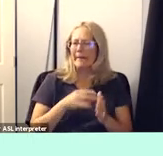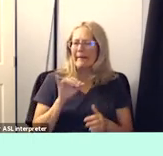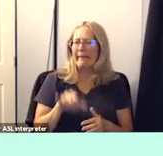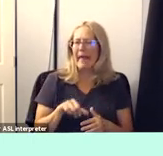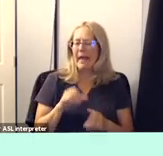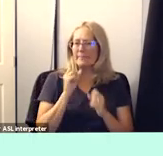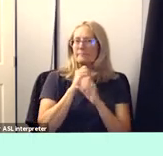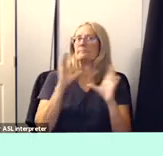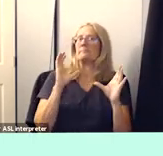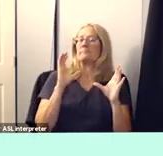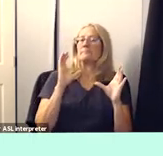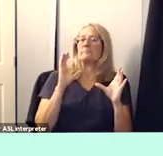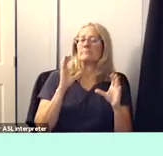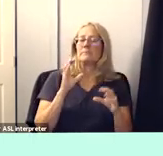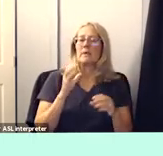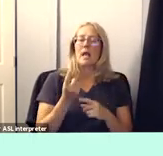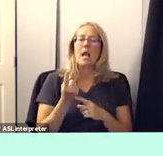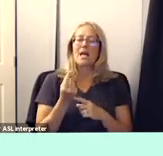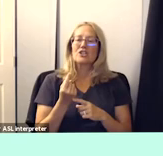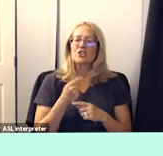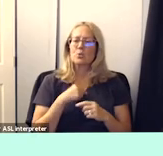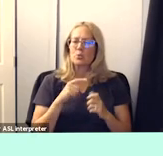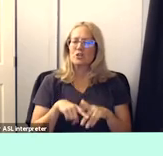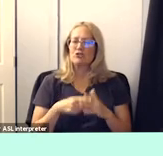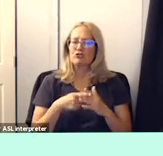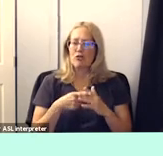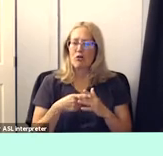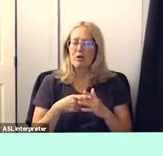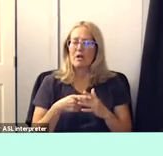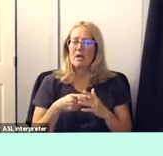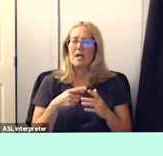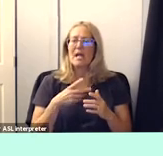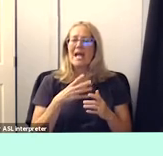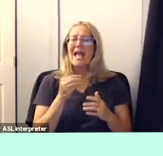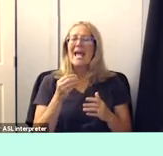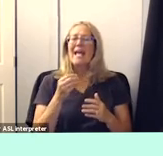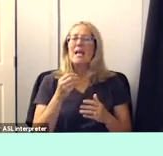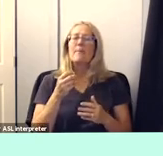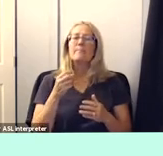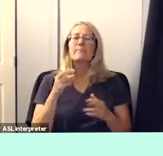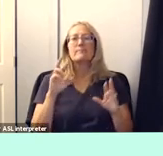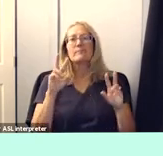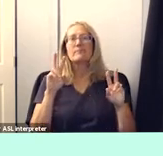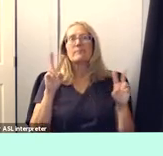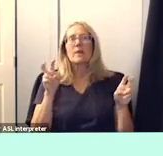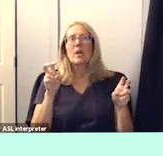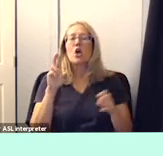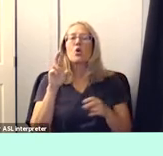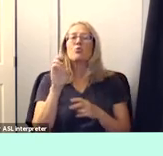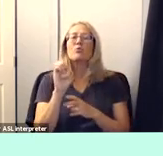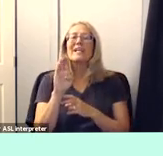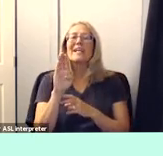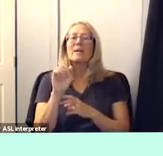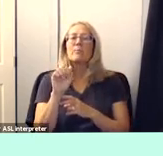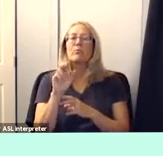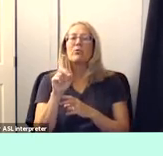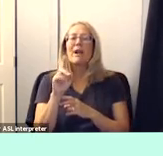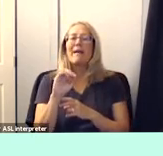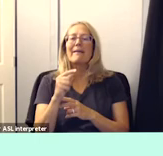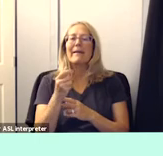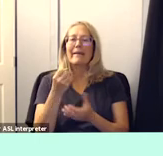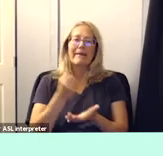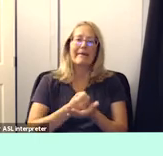uh we started doing this last year and in a sense we started rebranding the word discipline and began